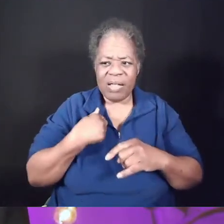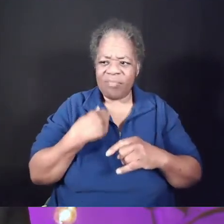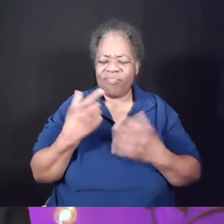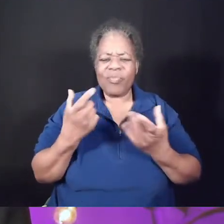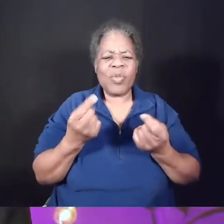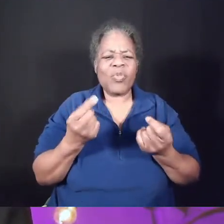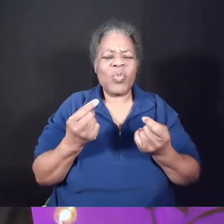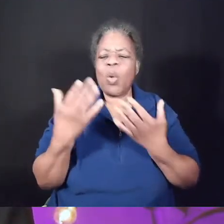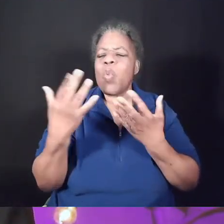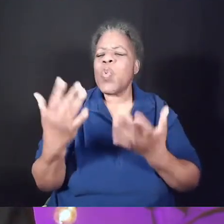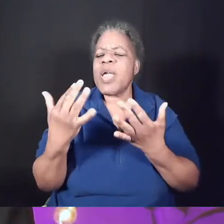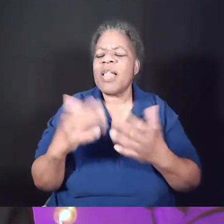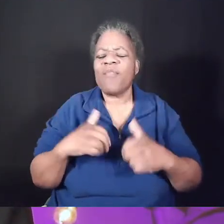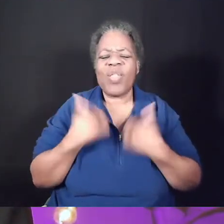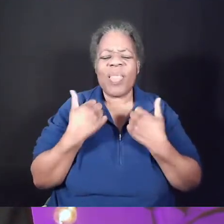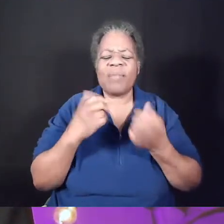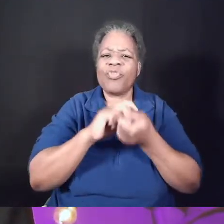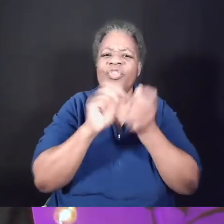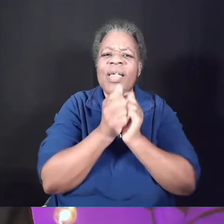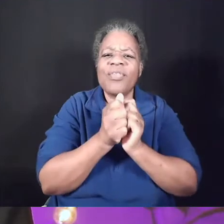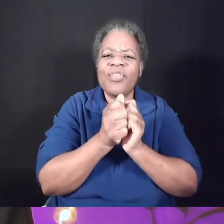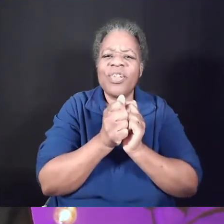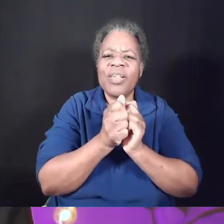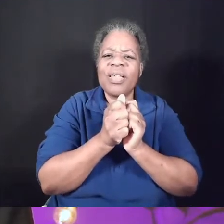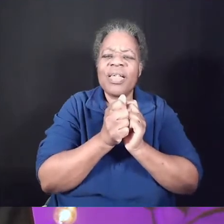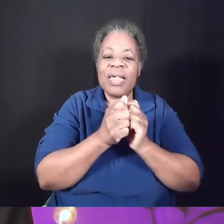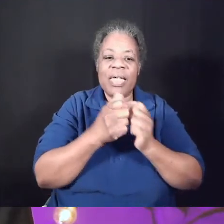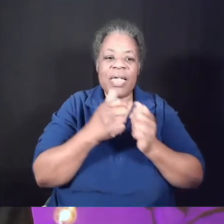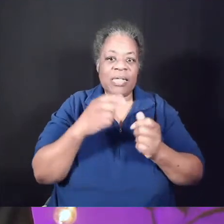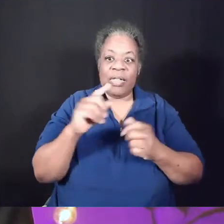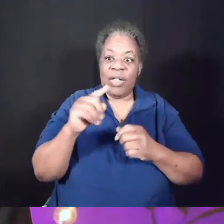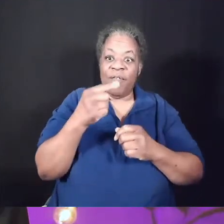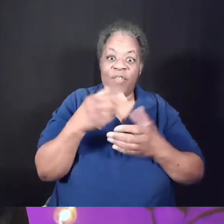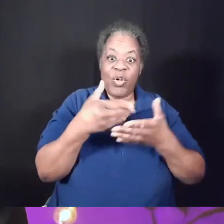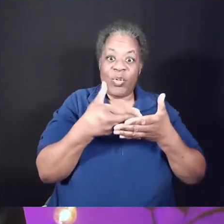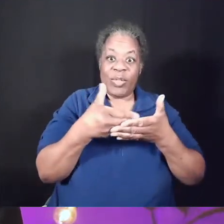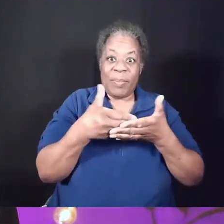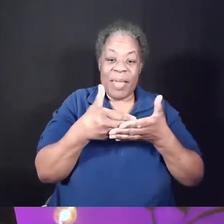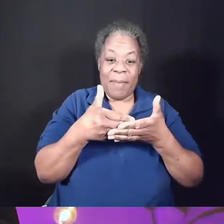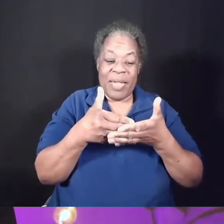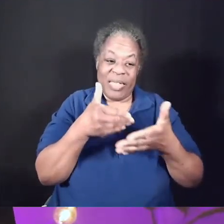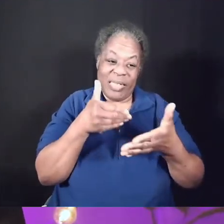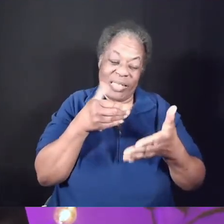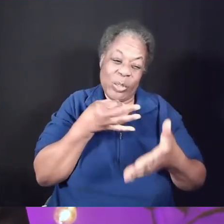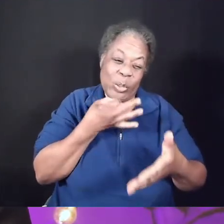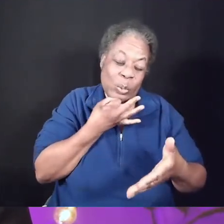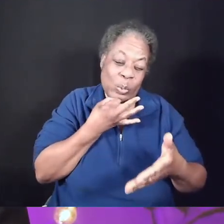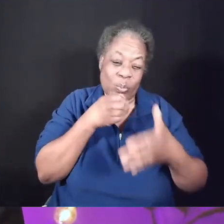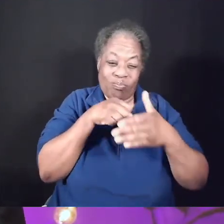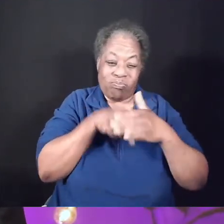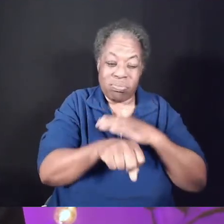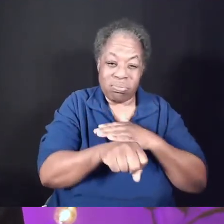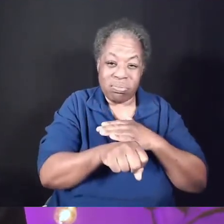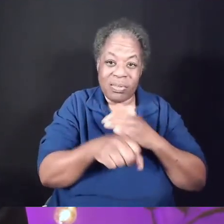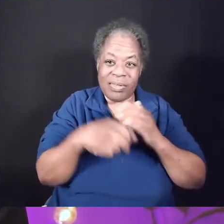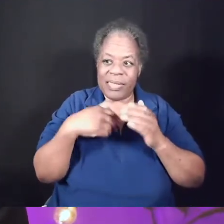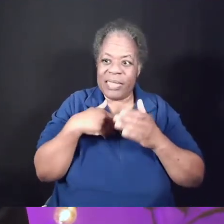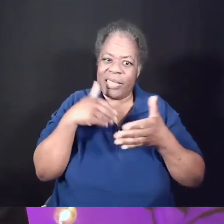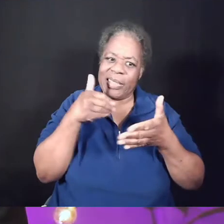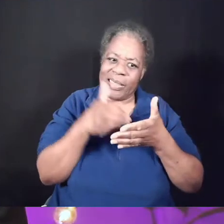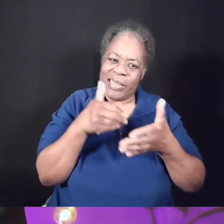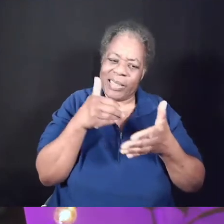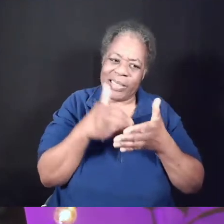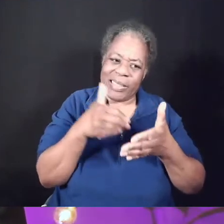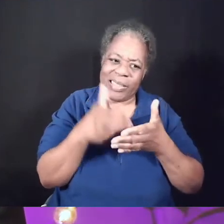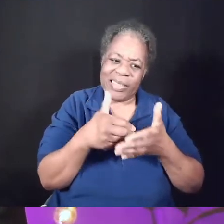to change. You see, our first child was due at any moment. And as the due date approached, I experienced something that at least to me was